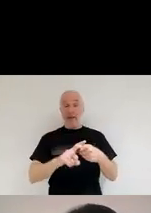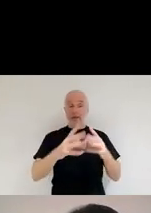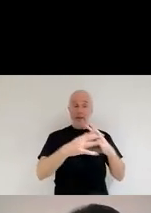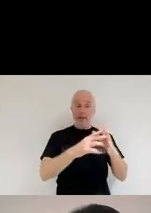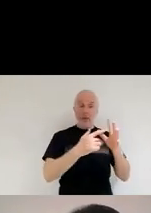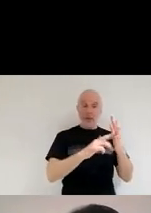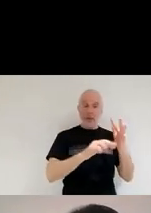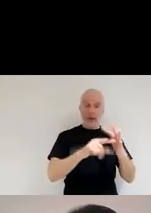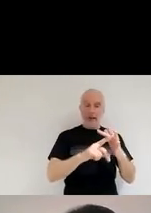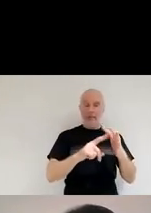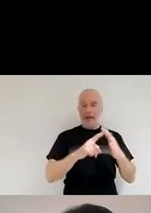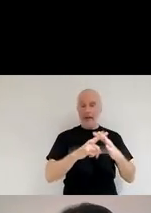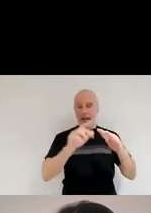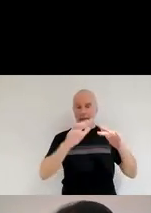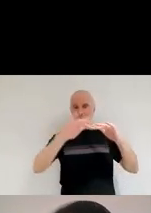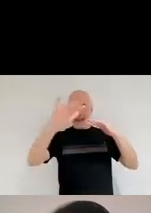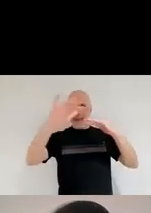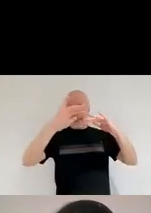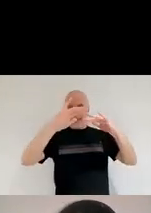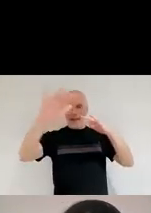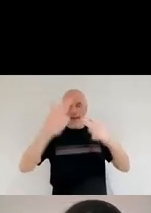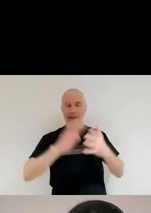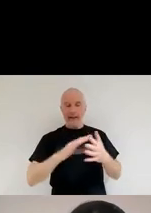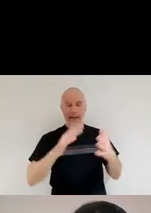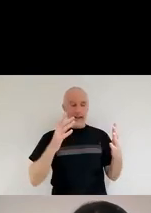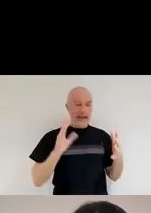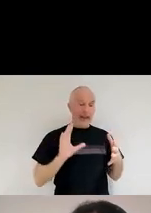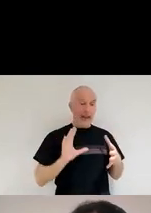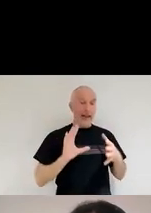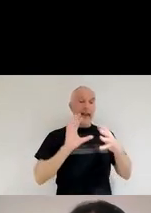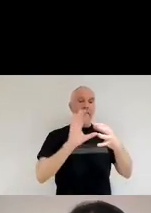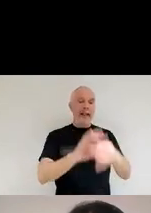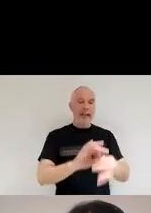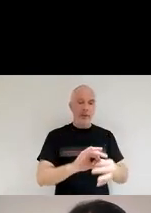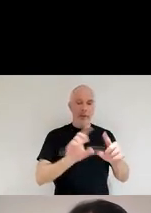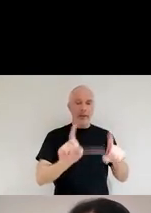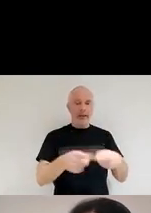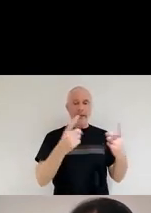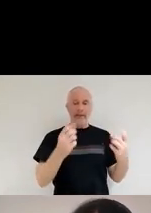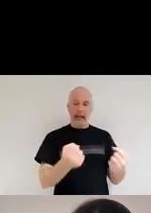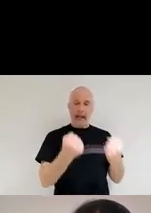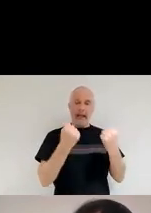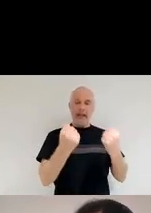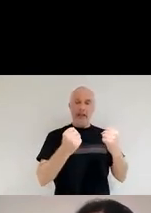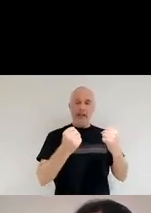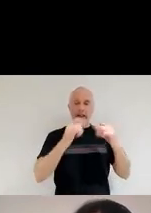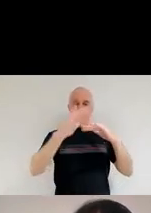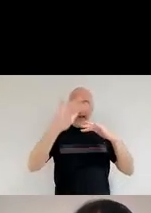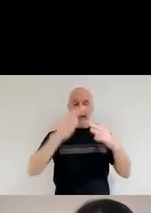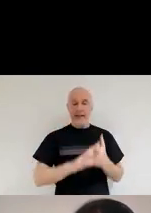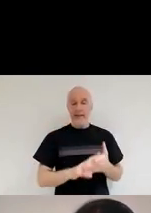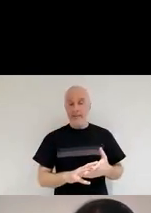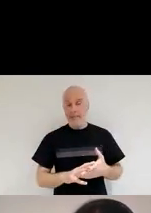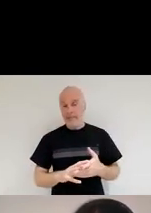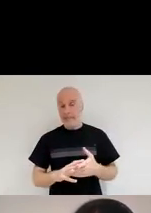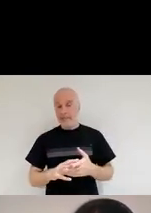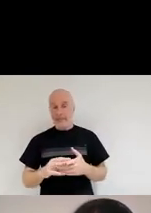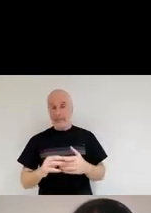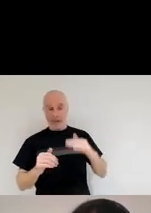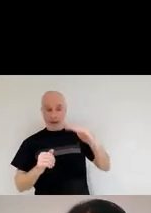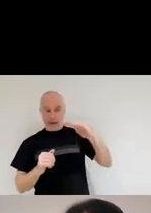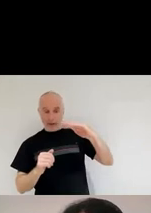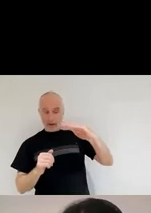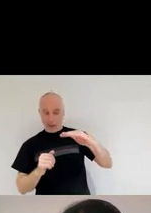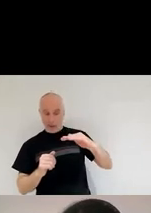that relate to different energies of light. So if you have, for example, blue light, blue light has a smaller wavelength